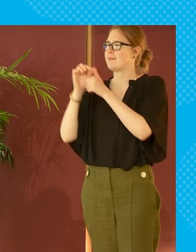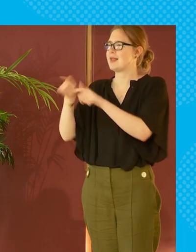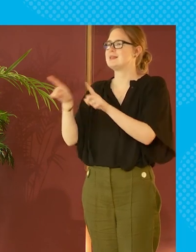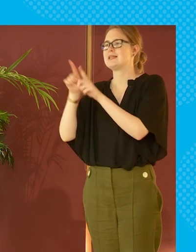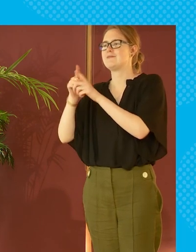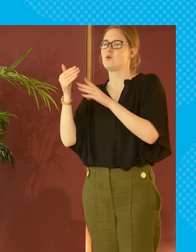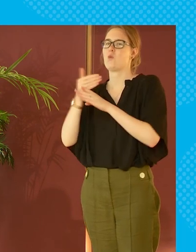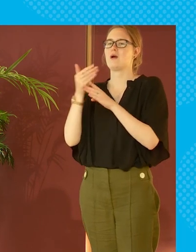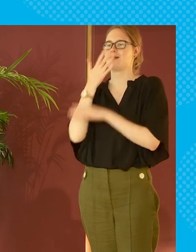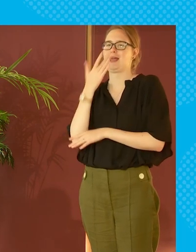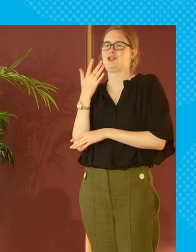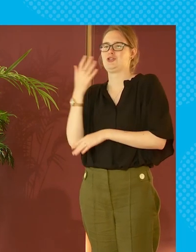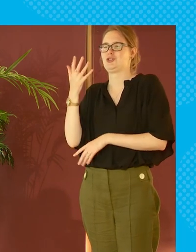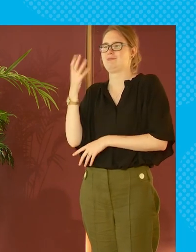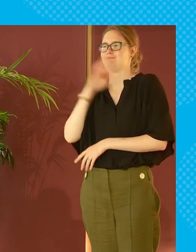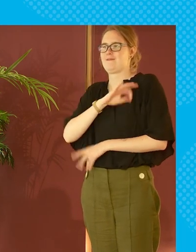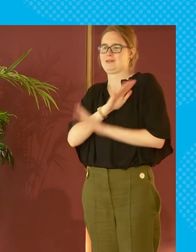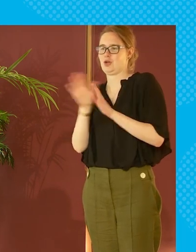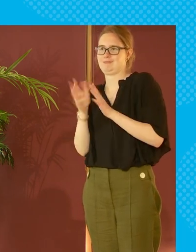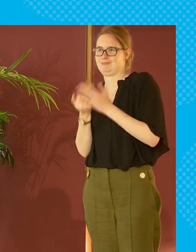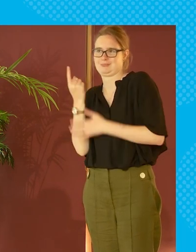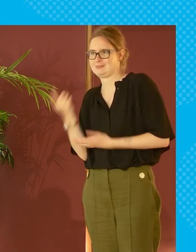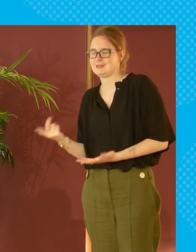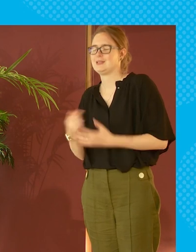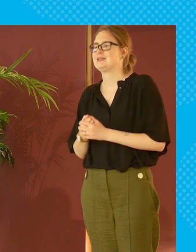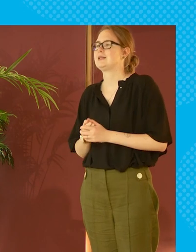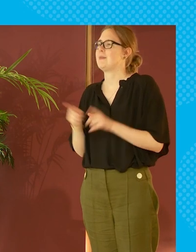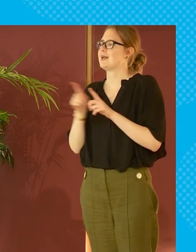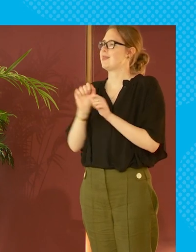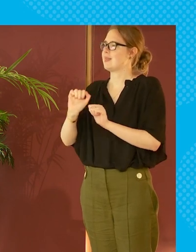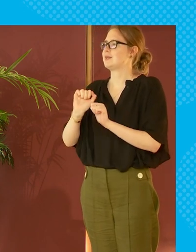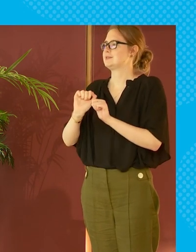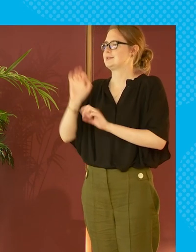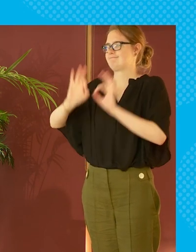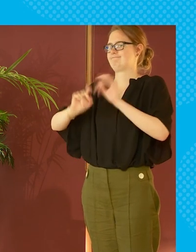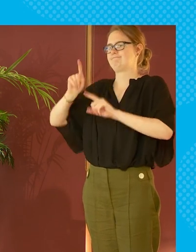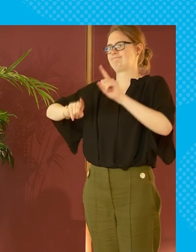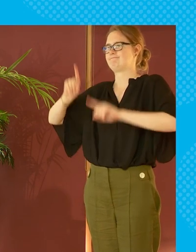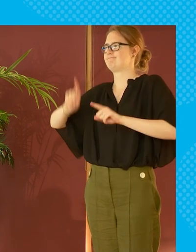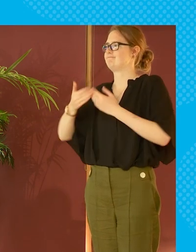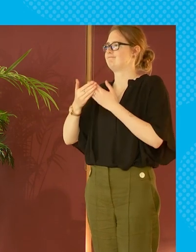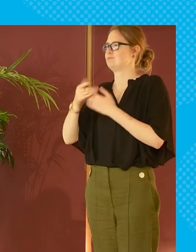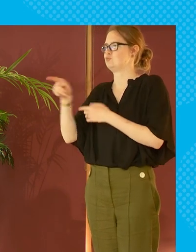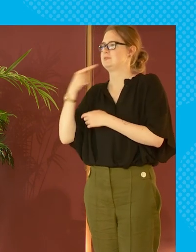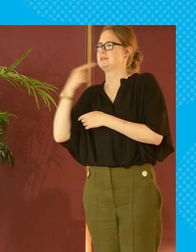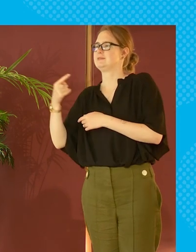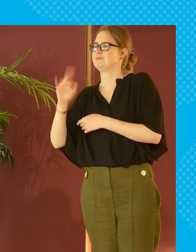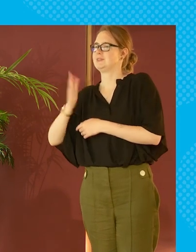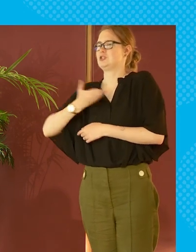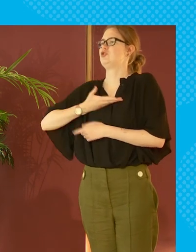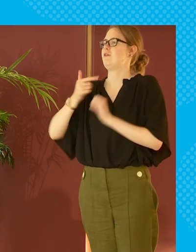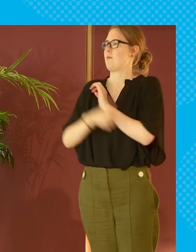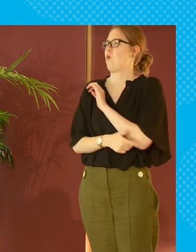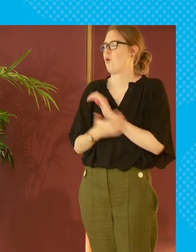applying the same to working age benefits which hasn't been the case um but again it's that kind stratification of of the gentleman on side talked